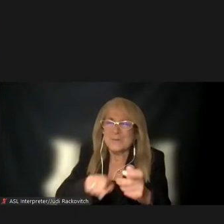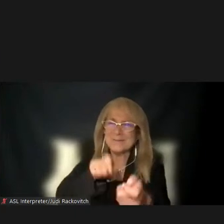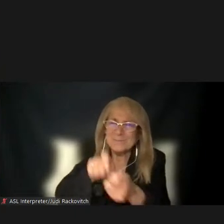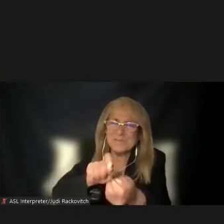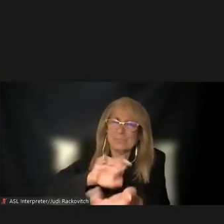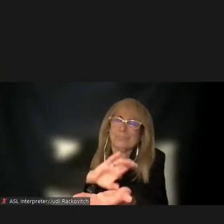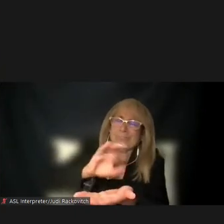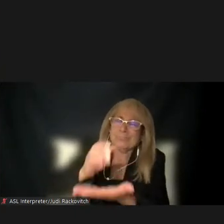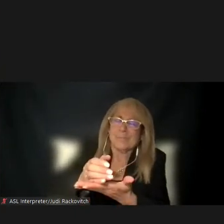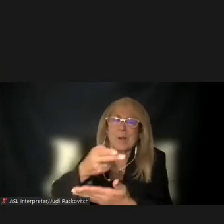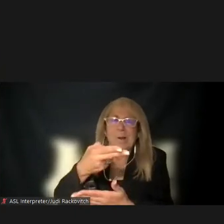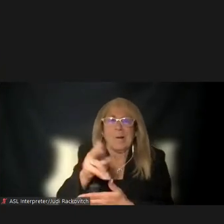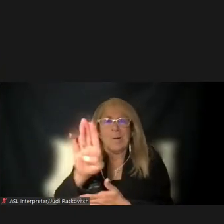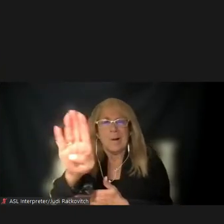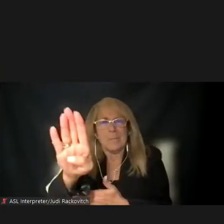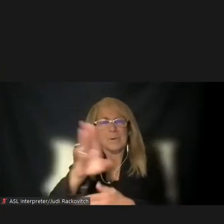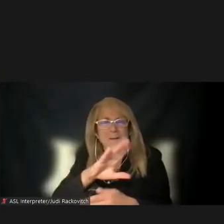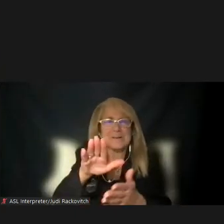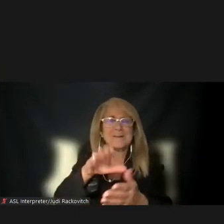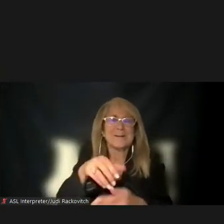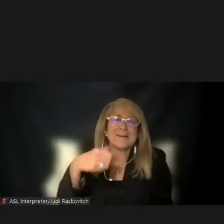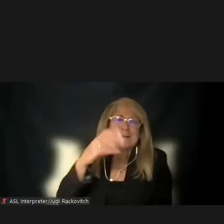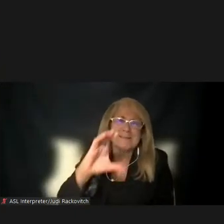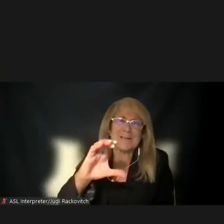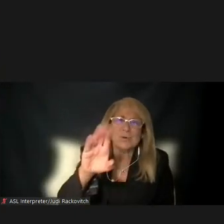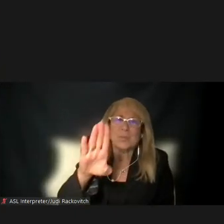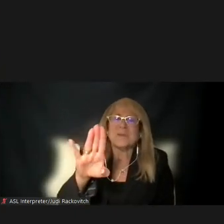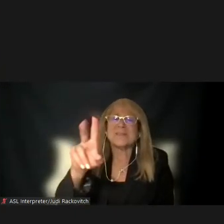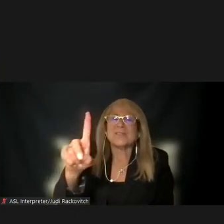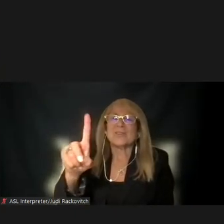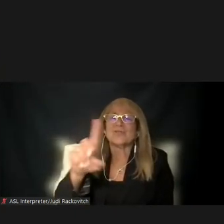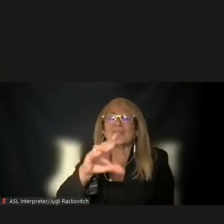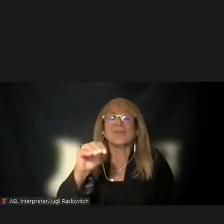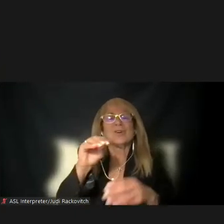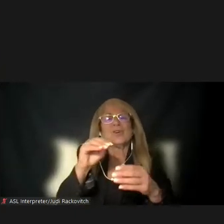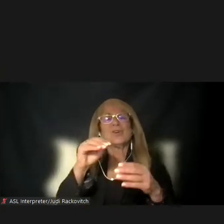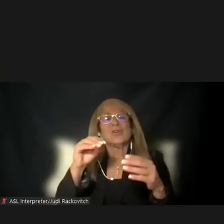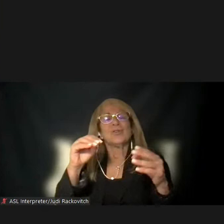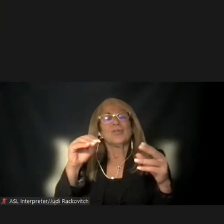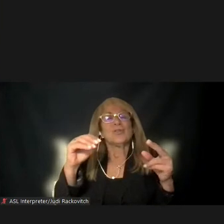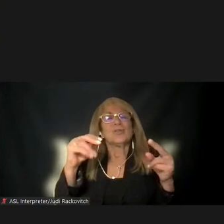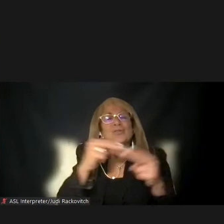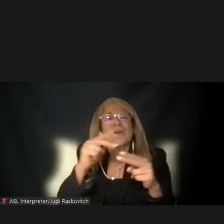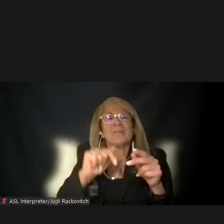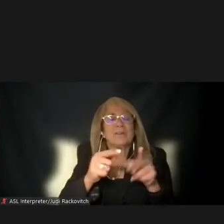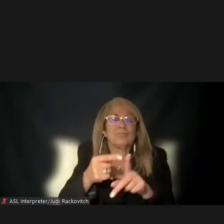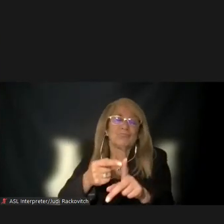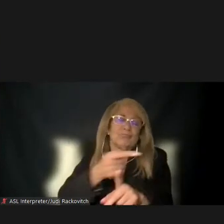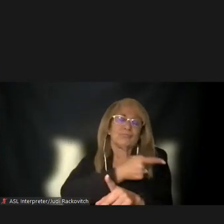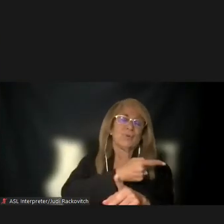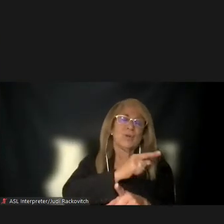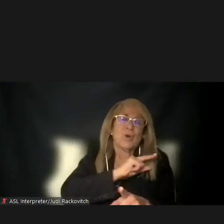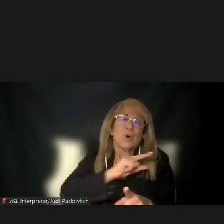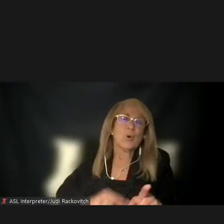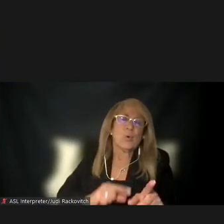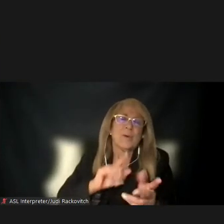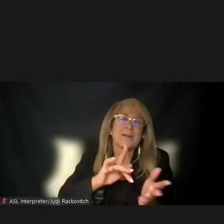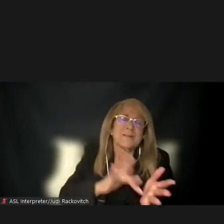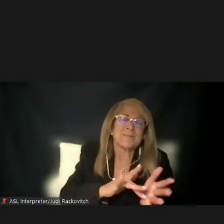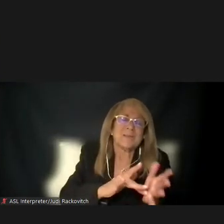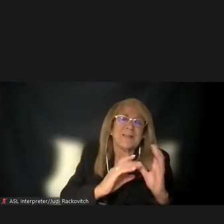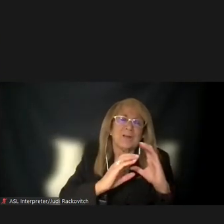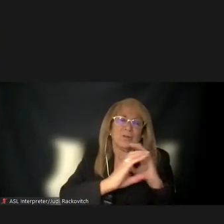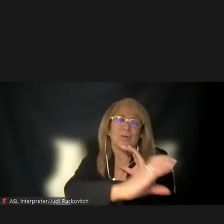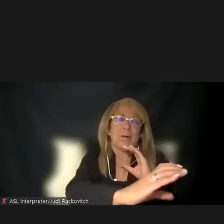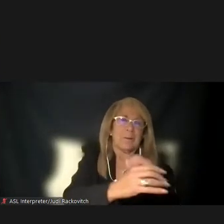Manhattan Central Business District, in certain scenarios, traffic may divert from the East River Bridges to the Queens Midtown Tunnel and Hugh Carey Tunnel. We